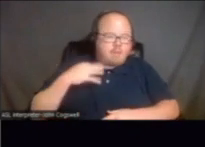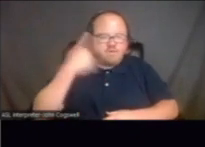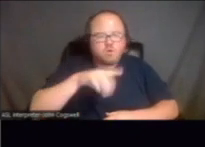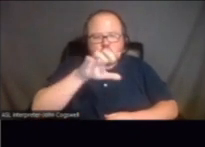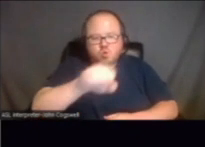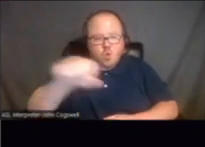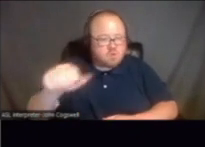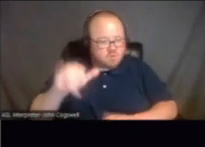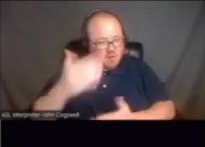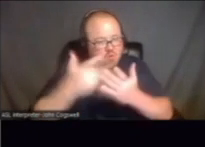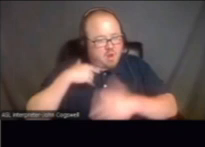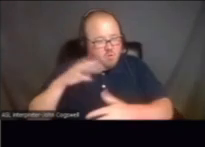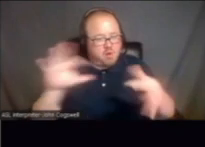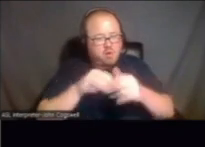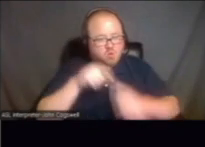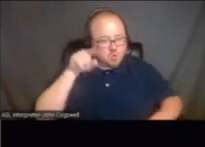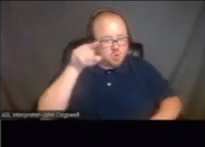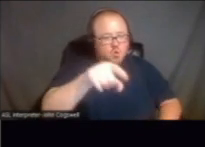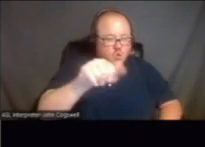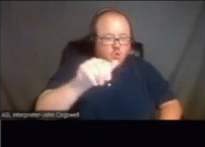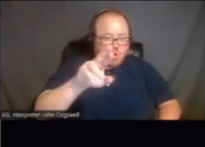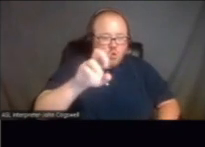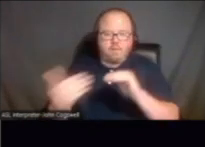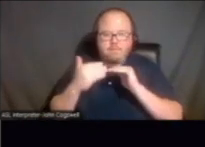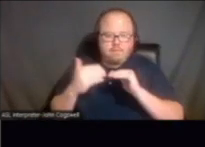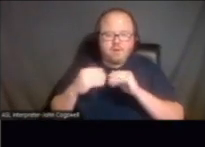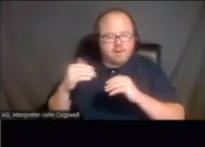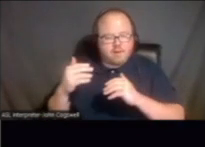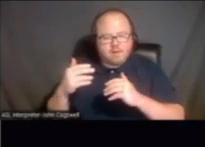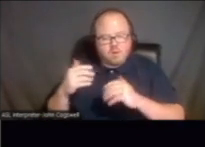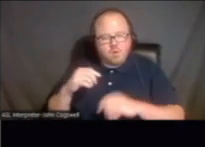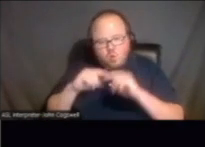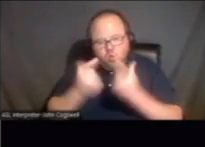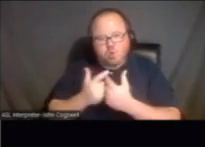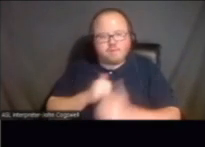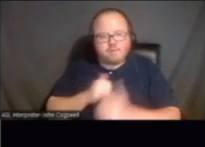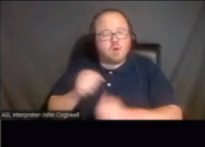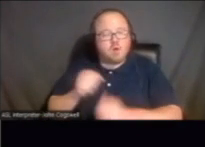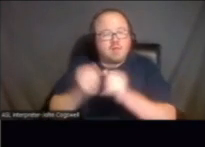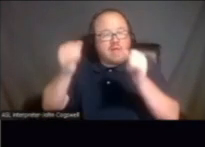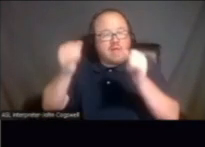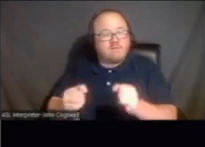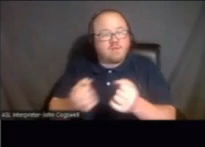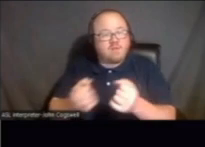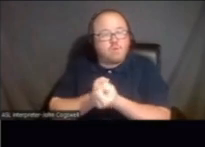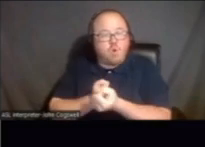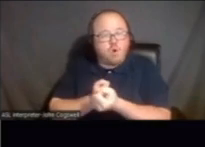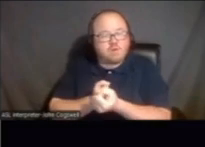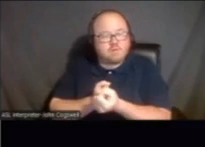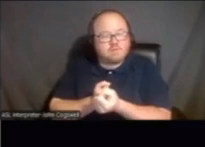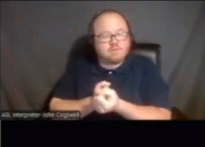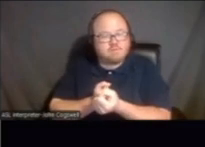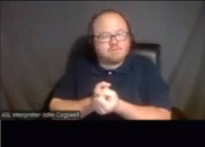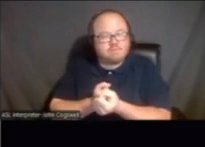be somebody I would connect to, to you, Aurelia? When it comes to individual support, I accidentally